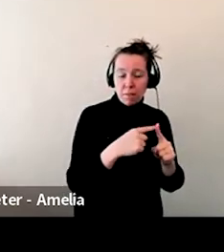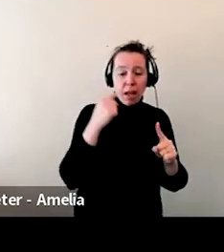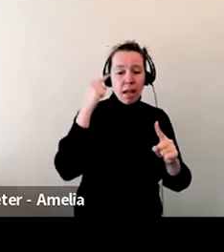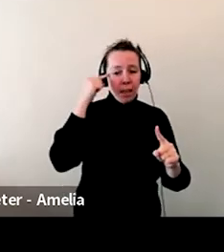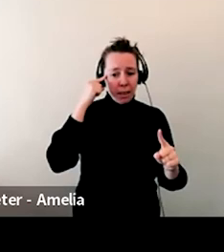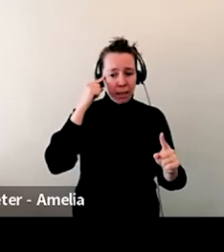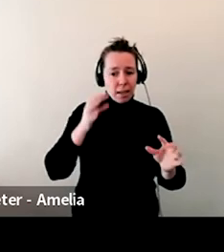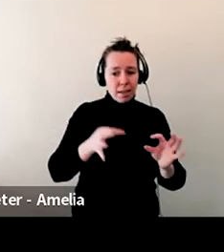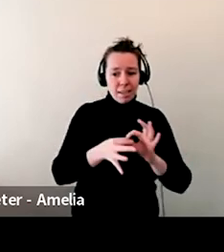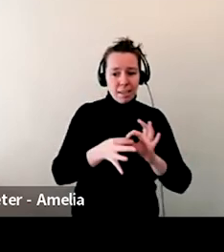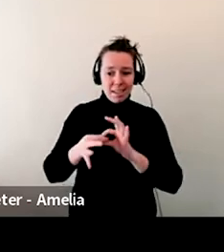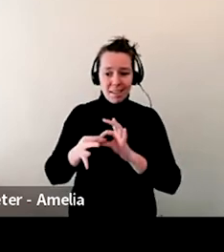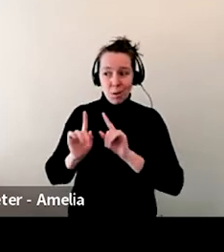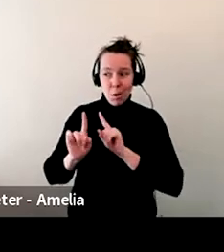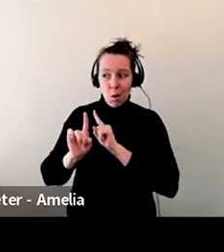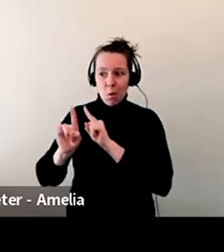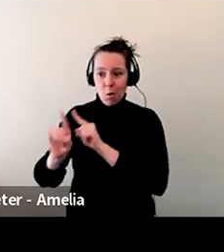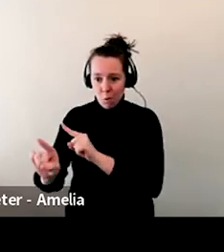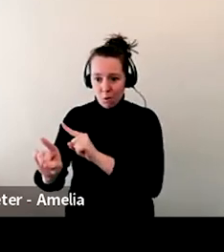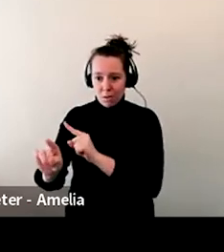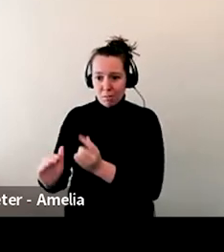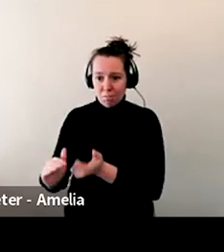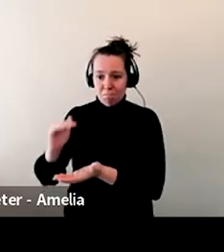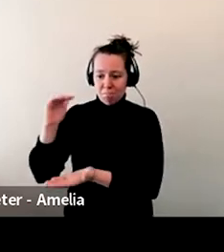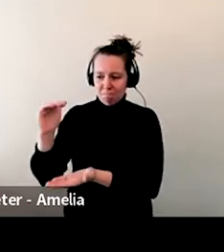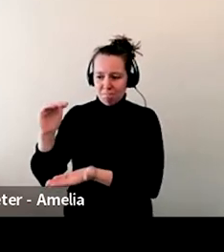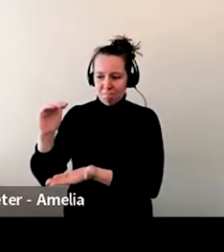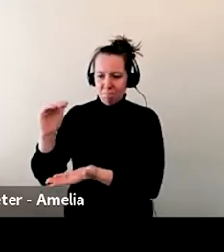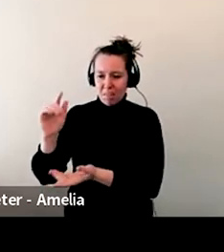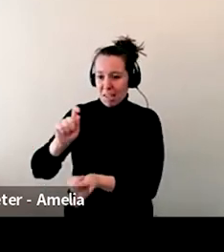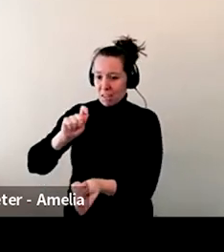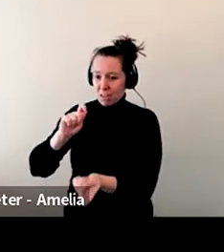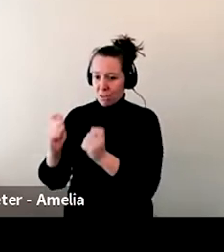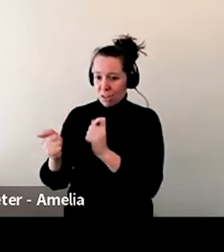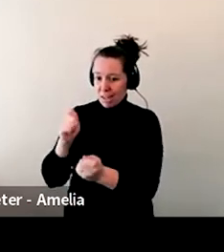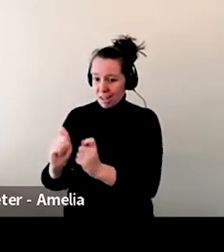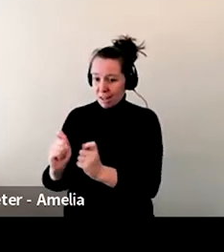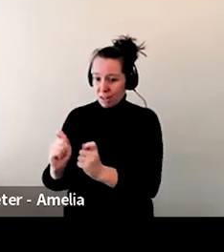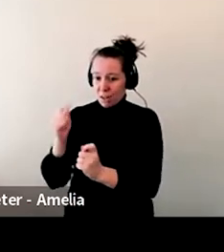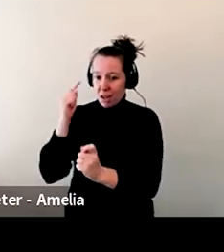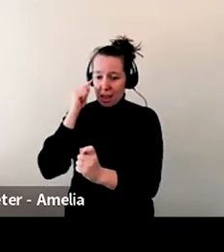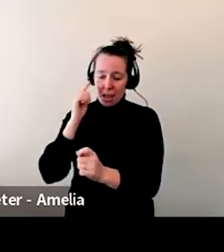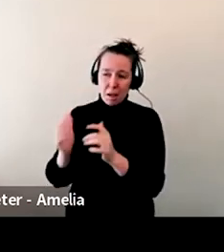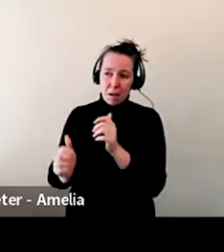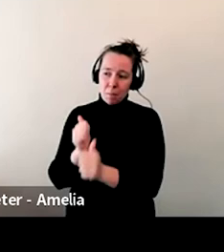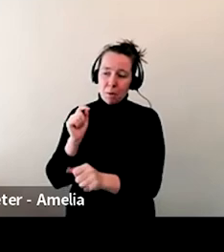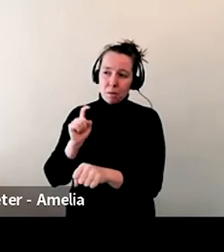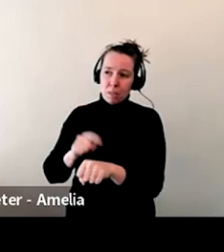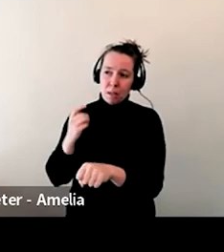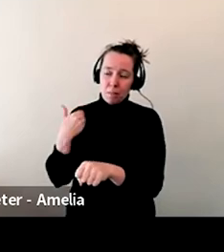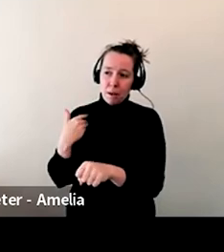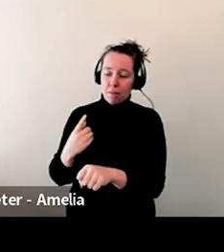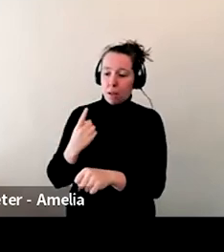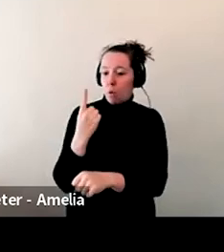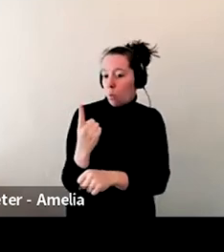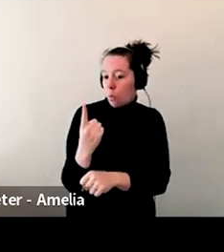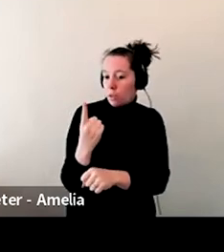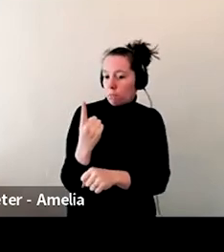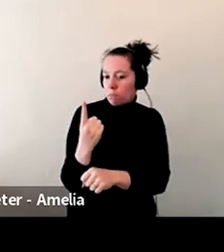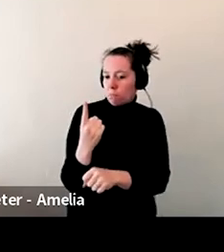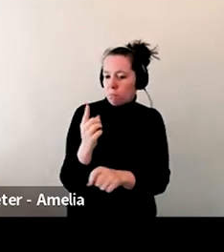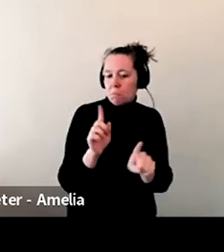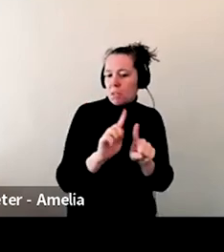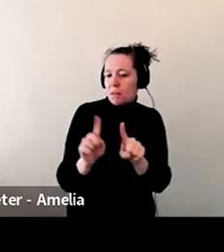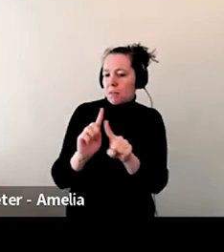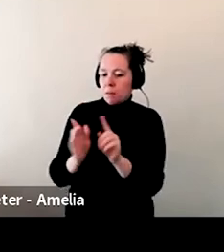initially we thought, okay, we're going to have mostly just, um, one copy of each book that we're interested in having. Um, because we don't, we don't